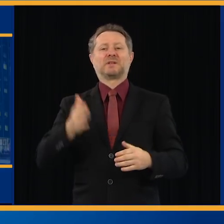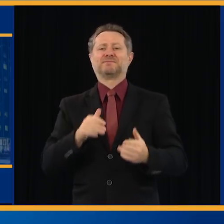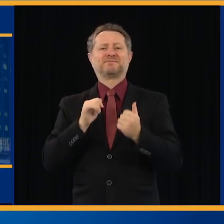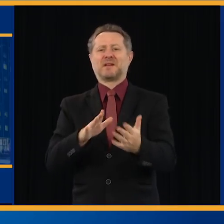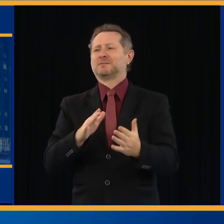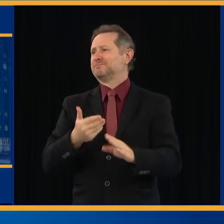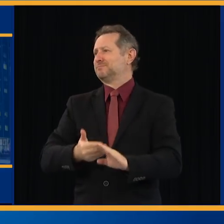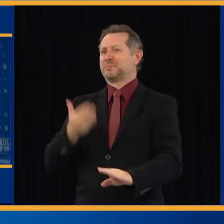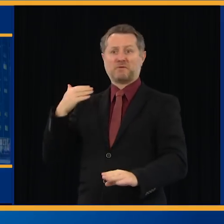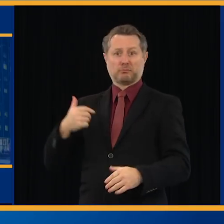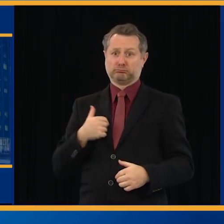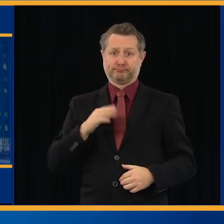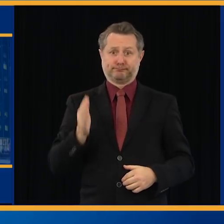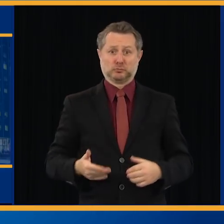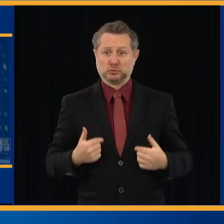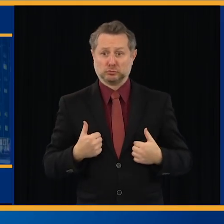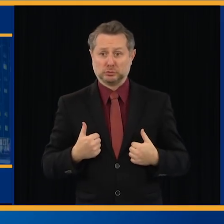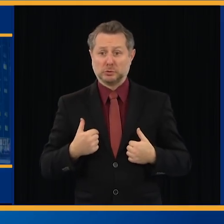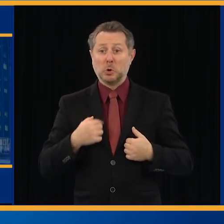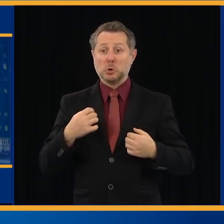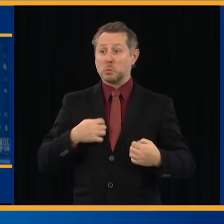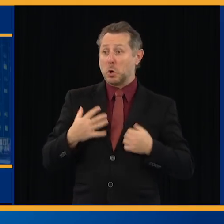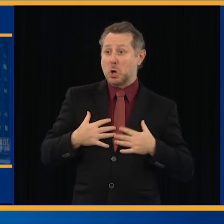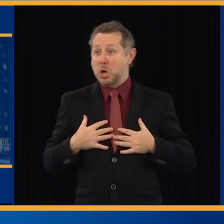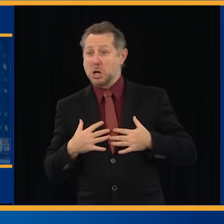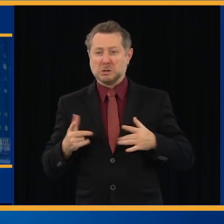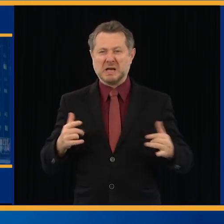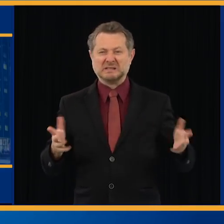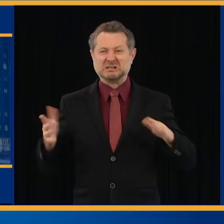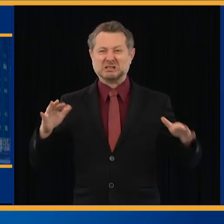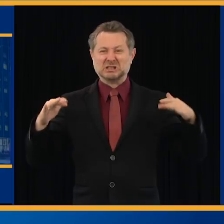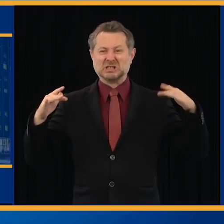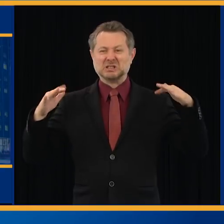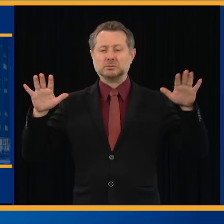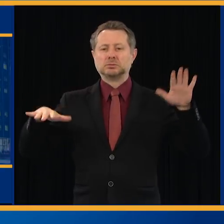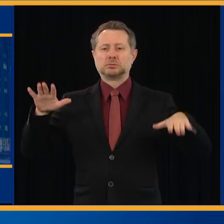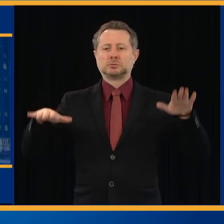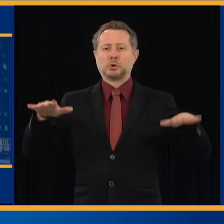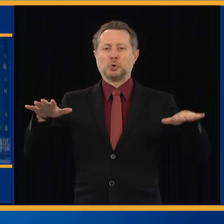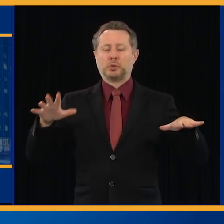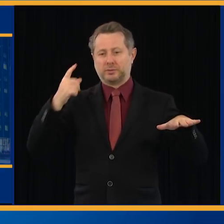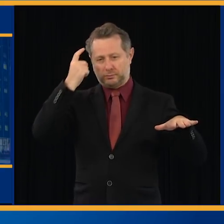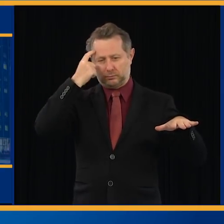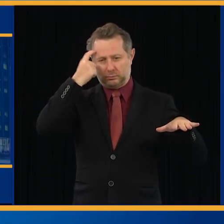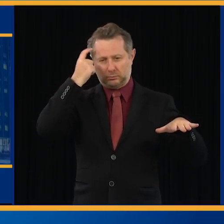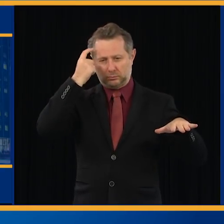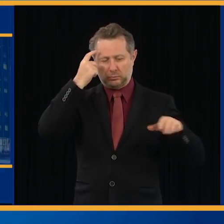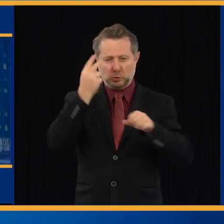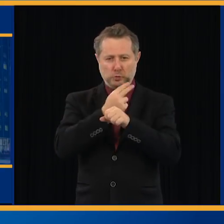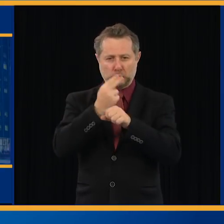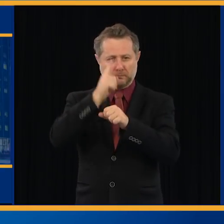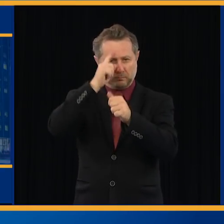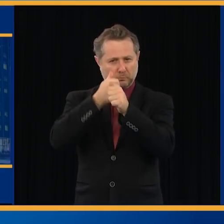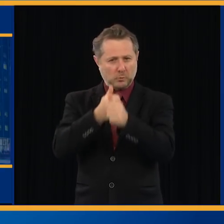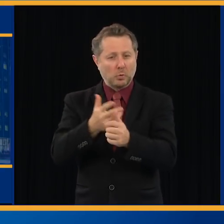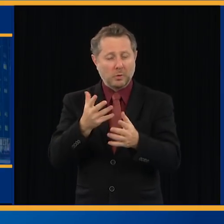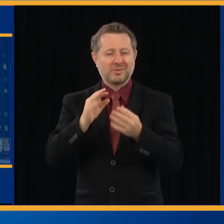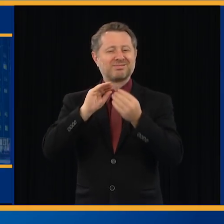Emotions run high. Be smart. Follow numbers. Follow data. Talk to experts.